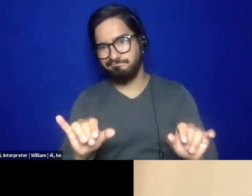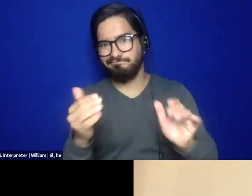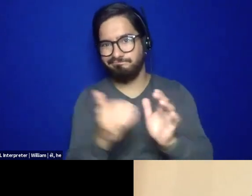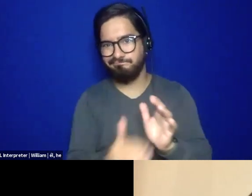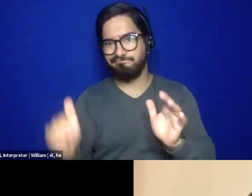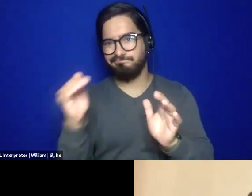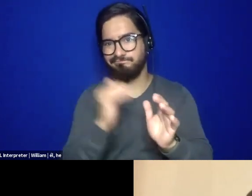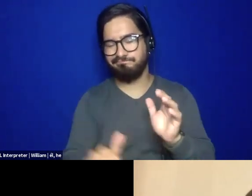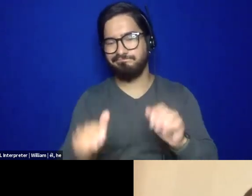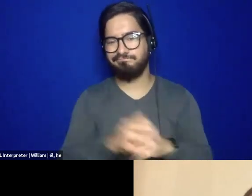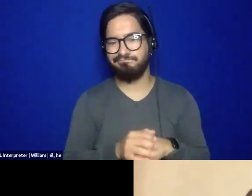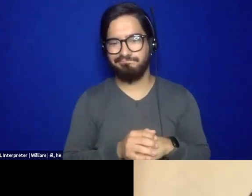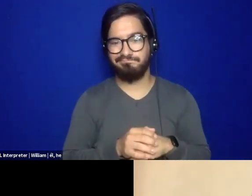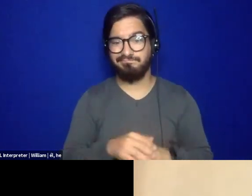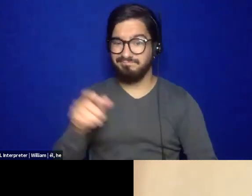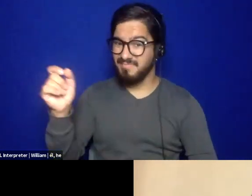All of that.